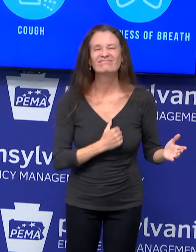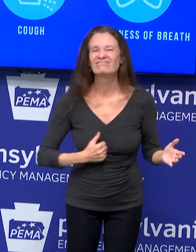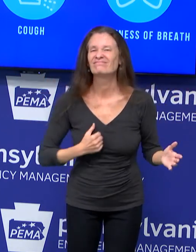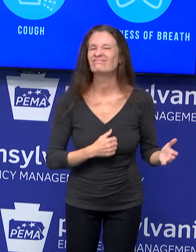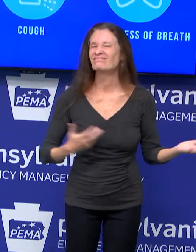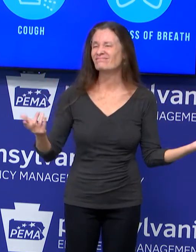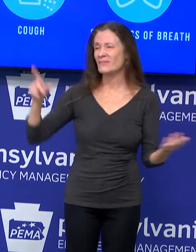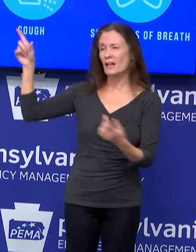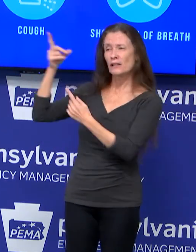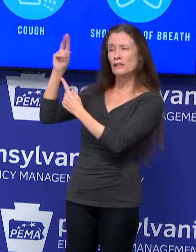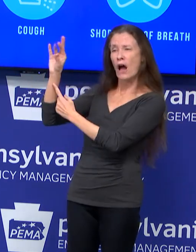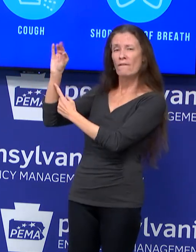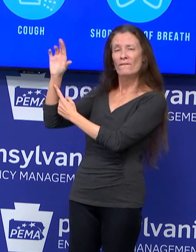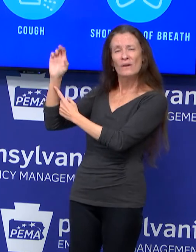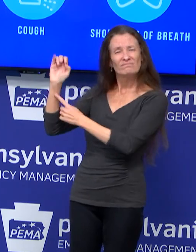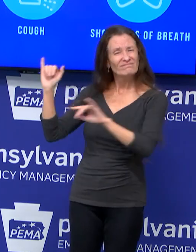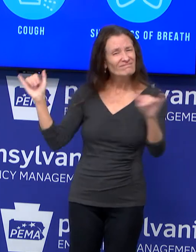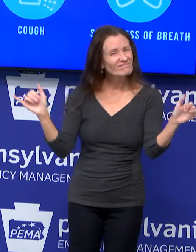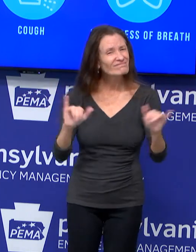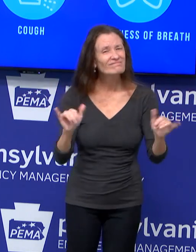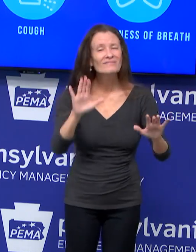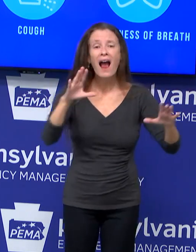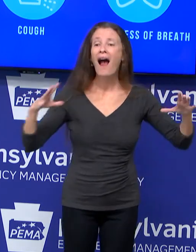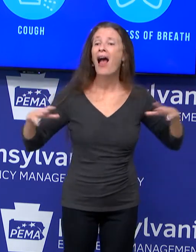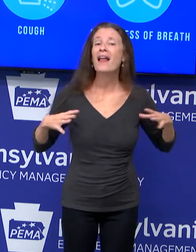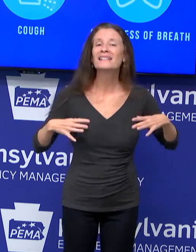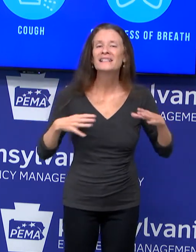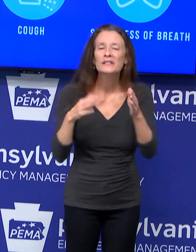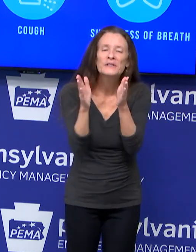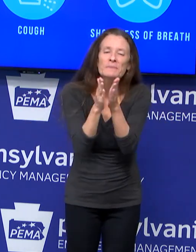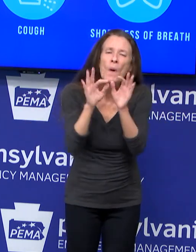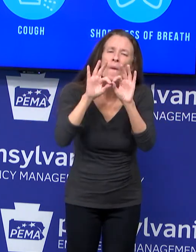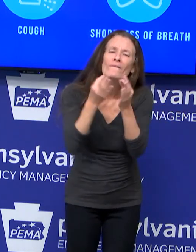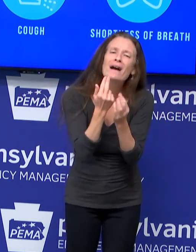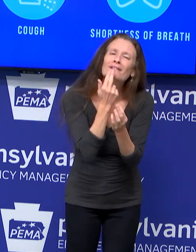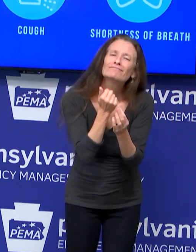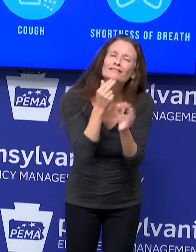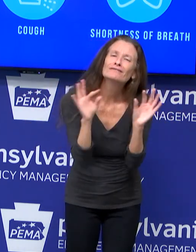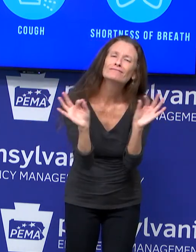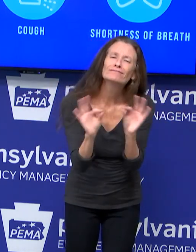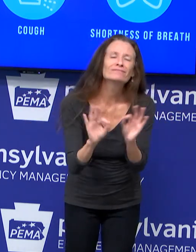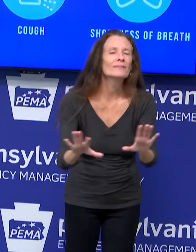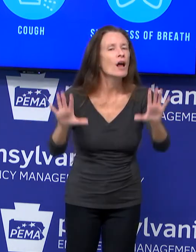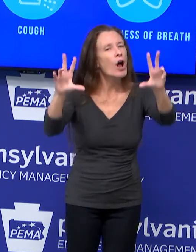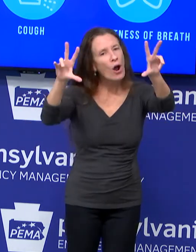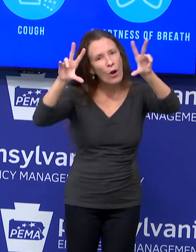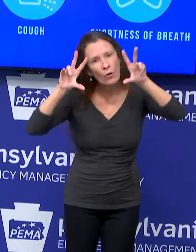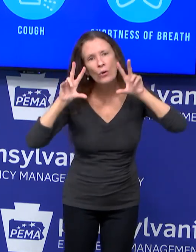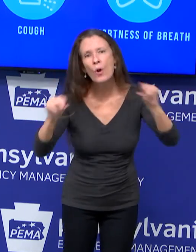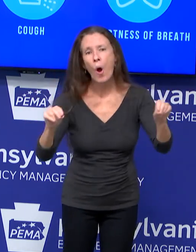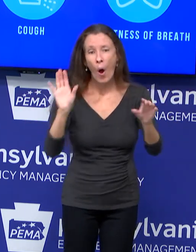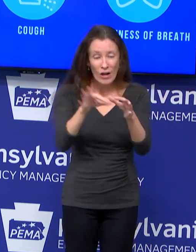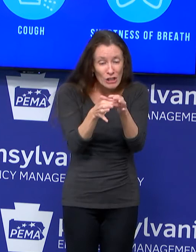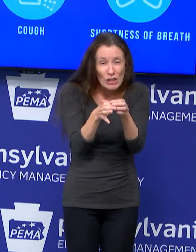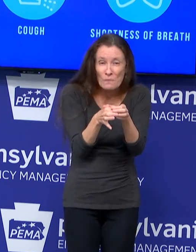But we are seeing small gatherings significantly contribute to community spread, and that's what we're asking people to do.